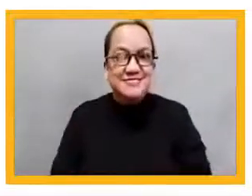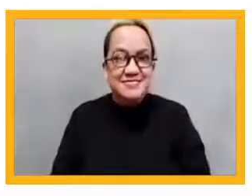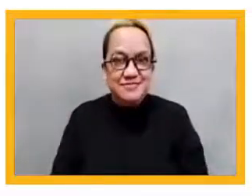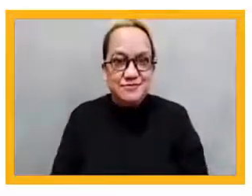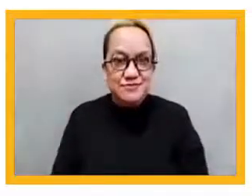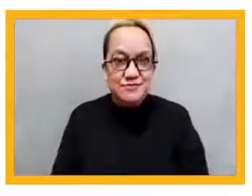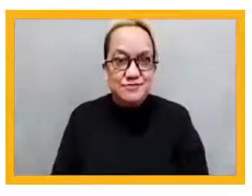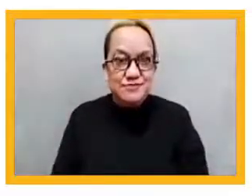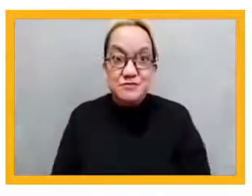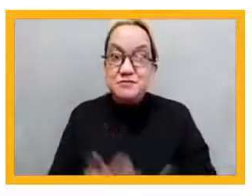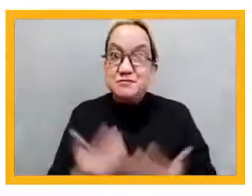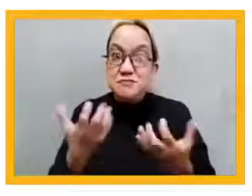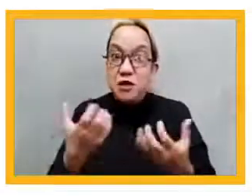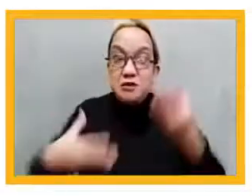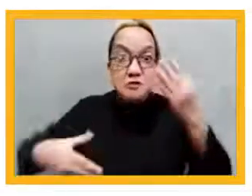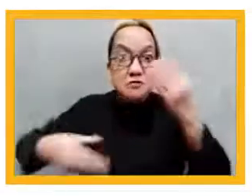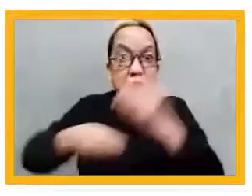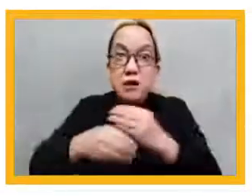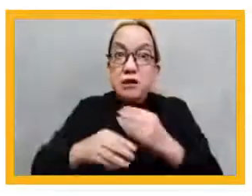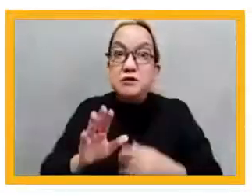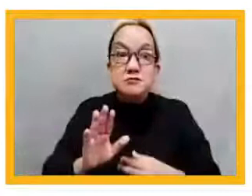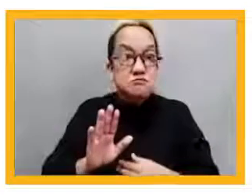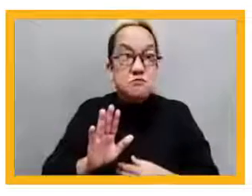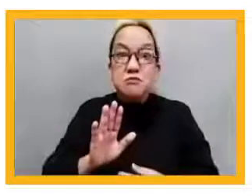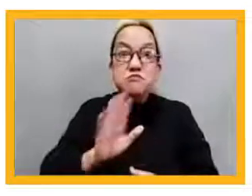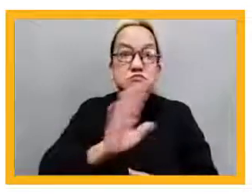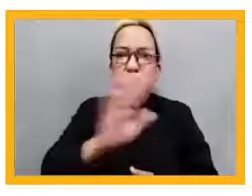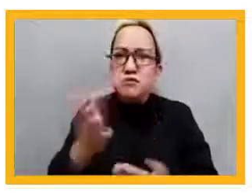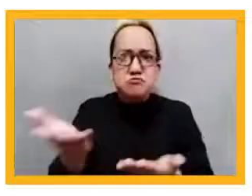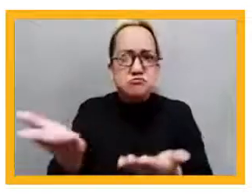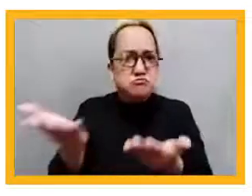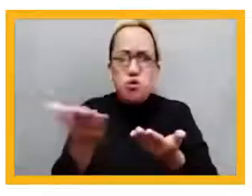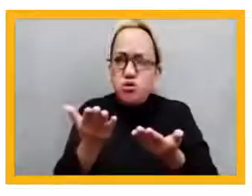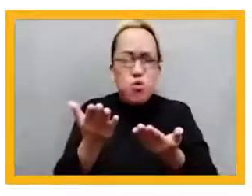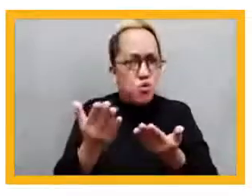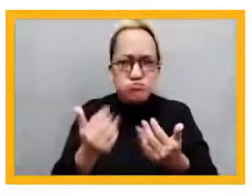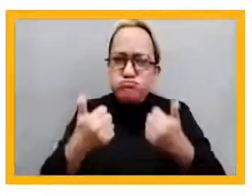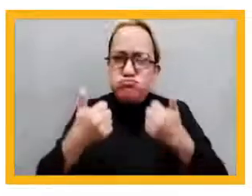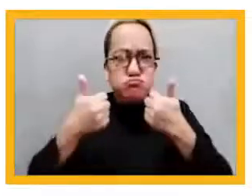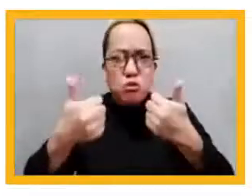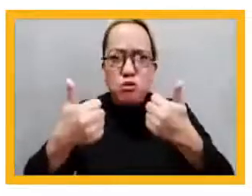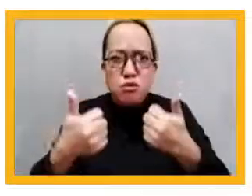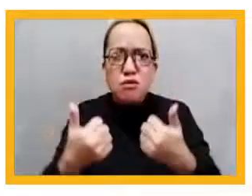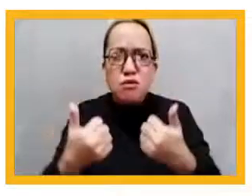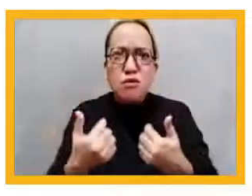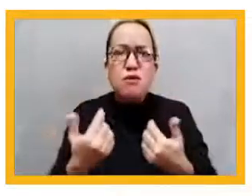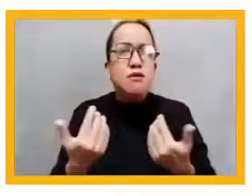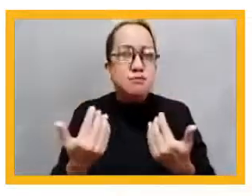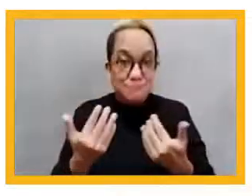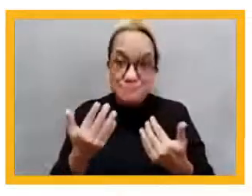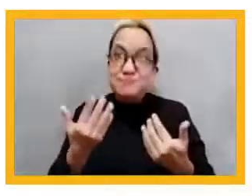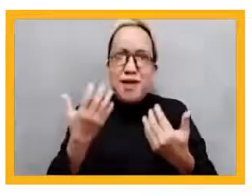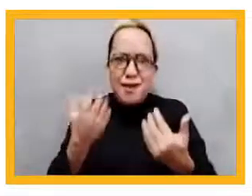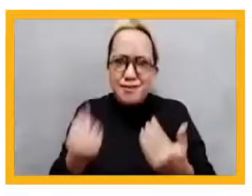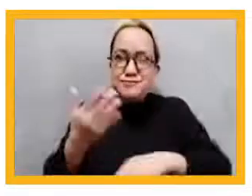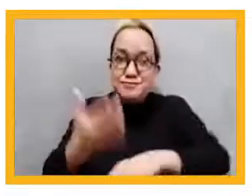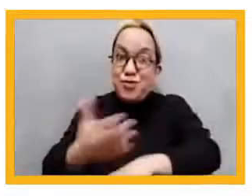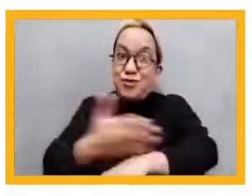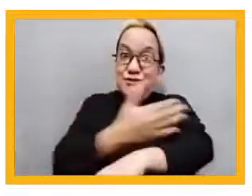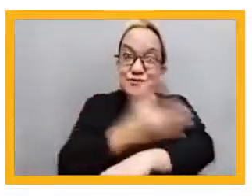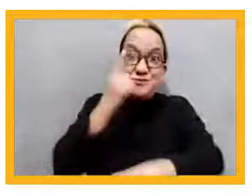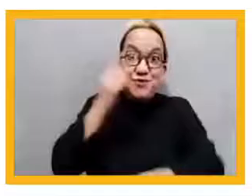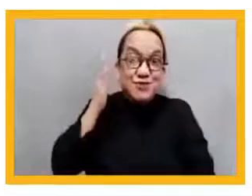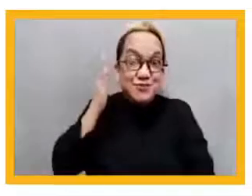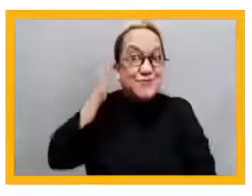well for other suggestions to improve future ISF. So we leave it to you to give your own feedback or suggestions. We'd highly